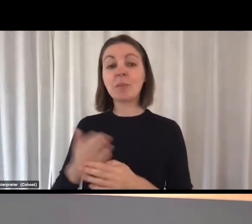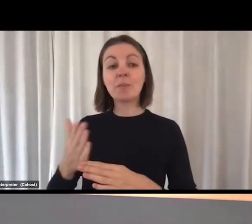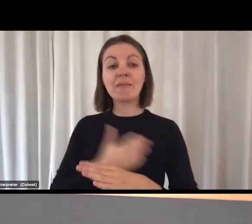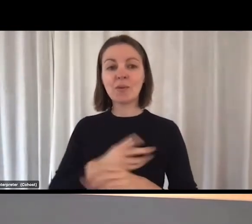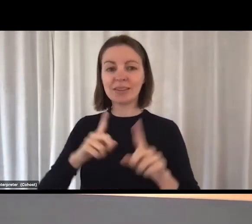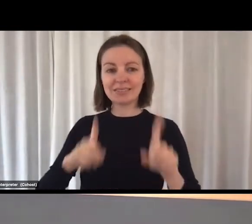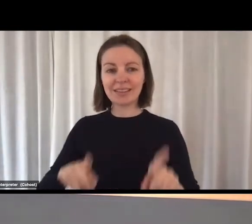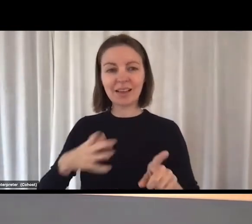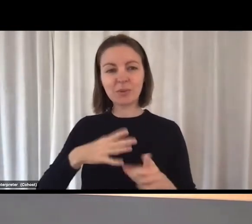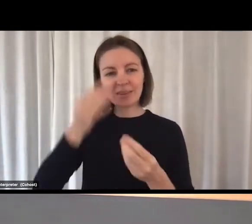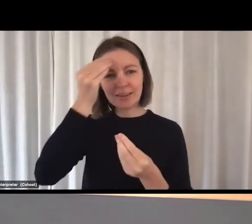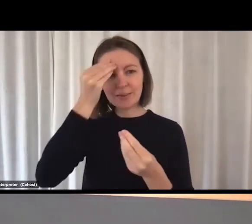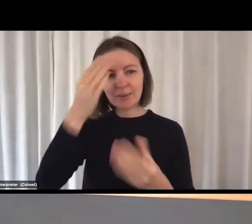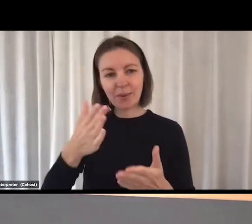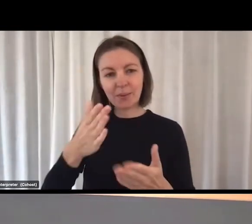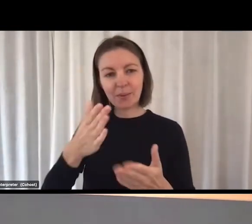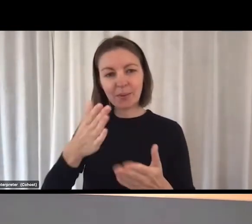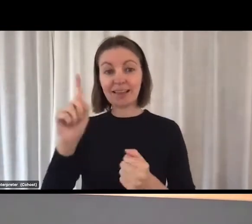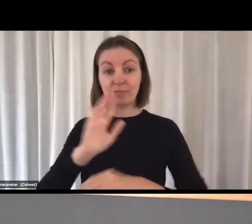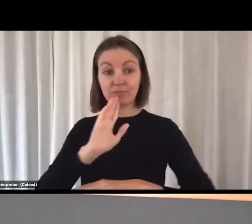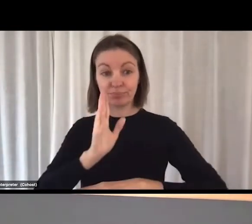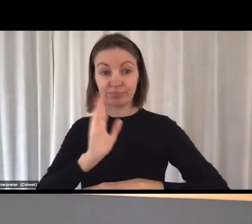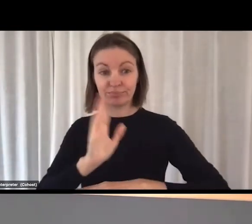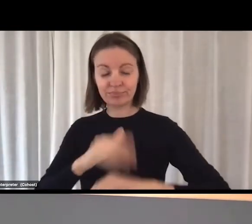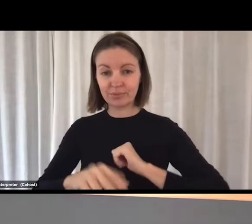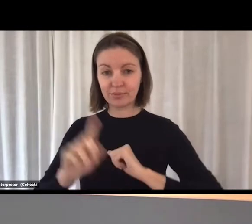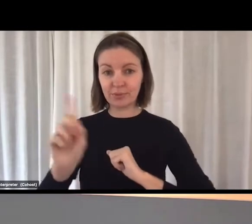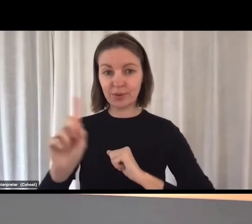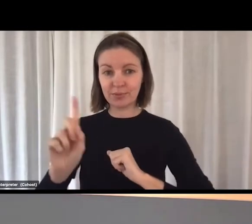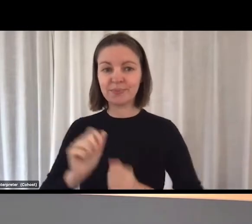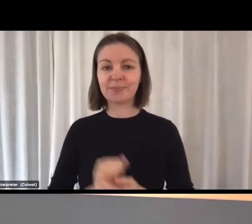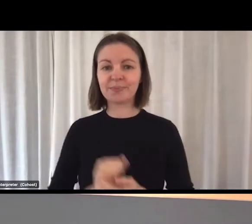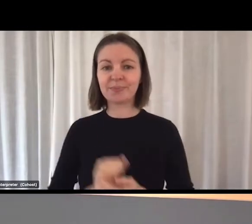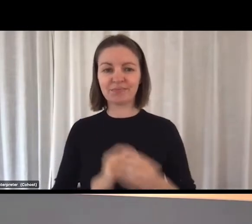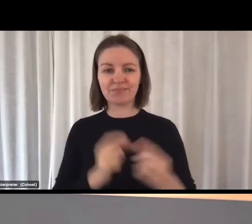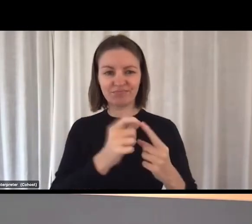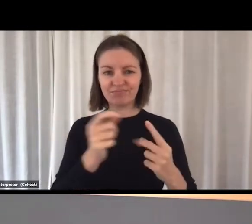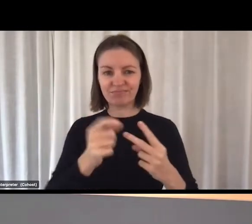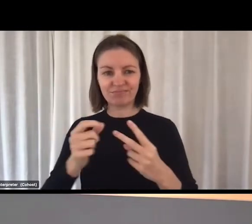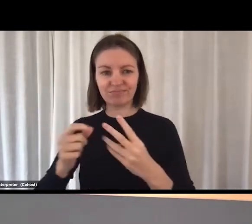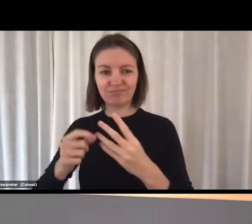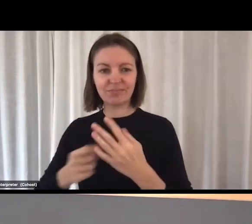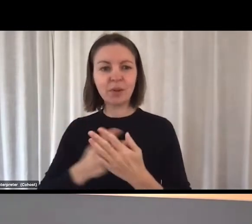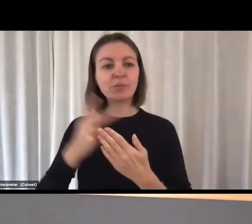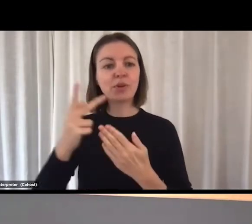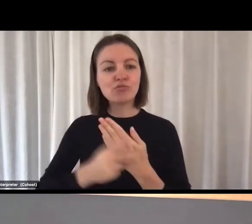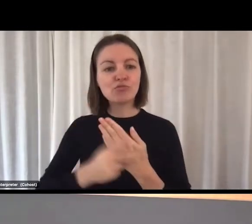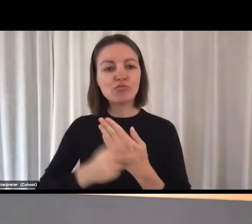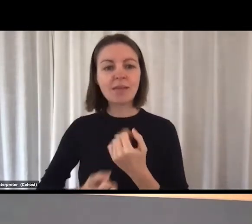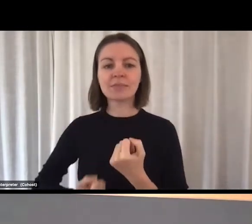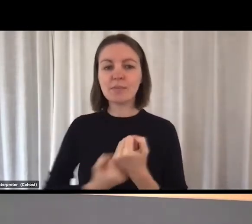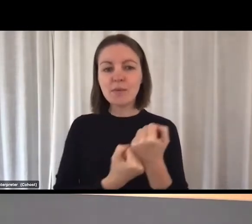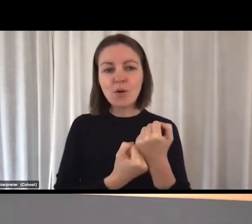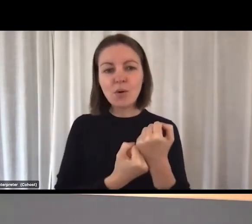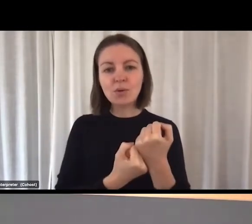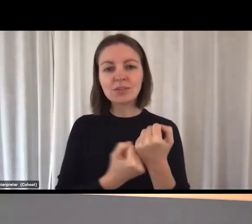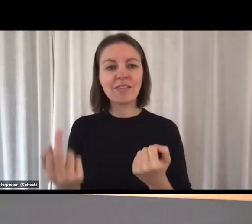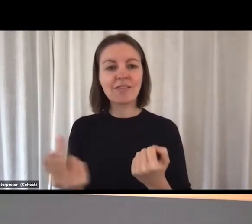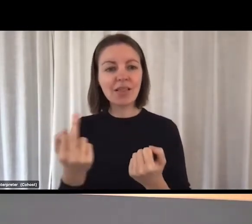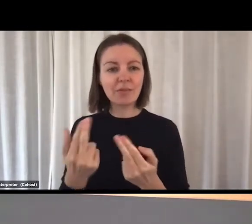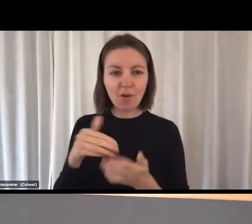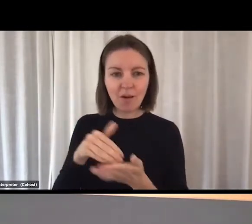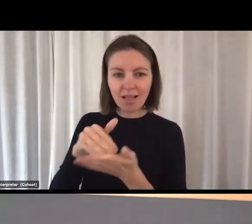the focus of today's conversation is on a range of programs and supports that are available to help business